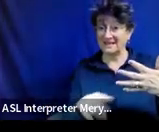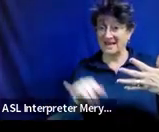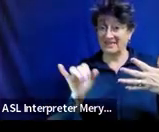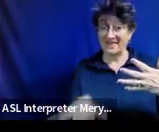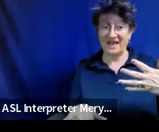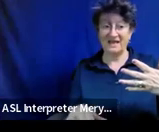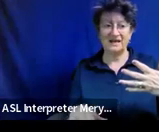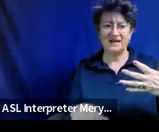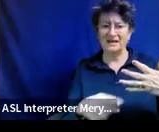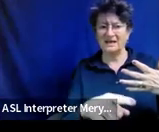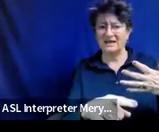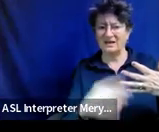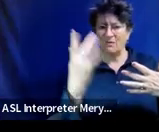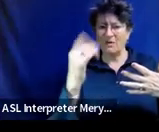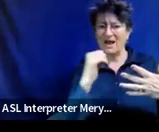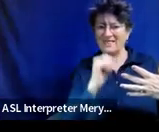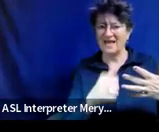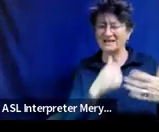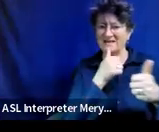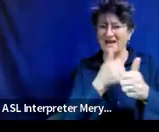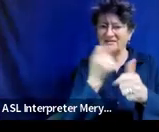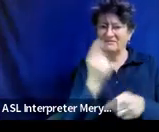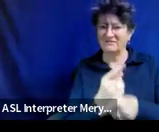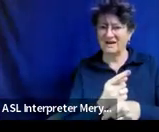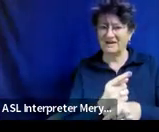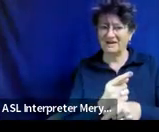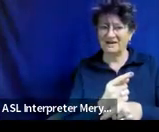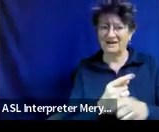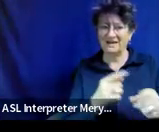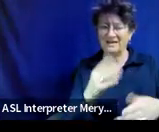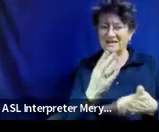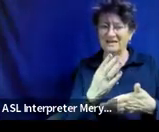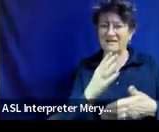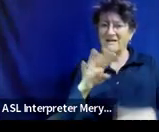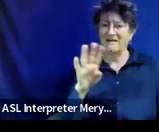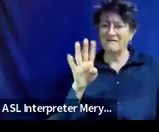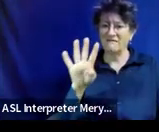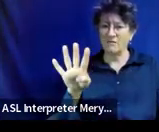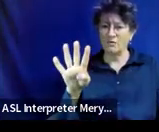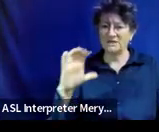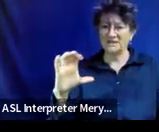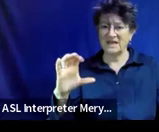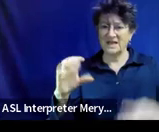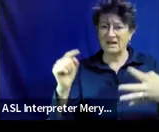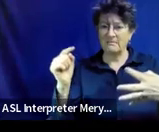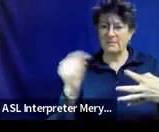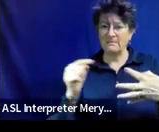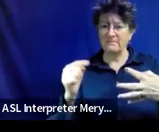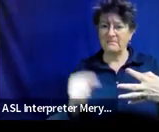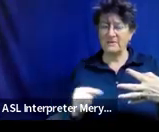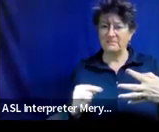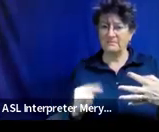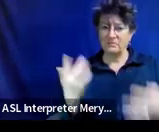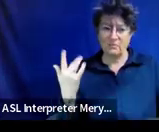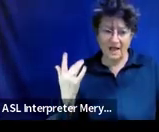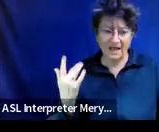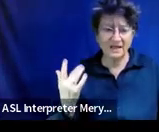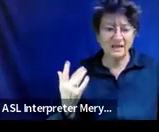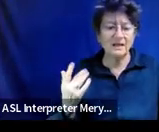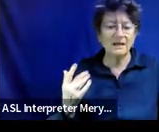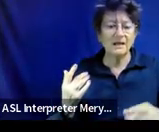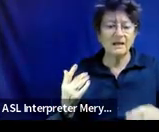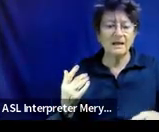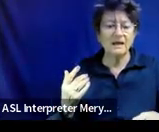that would not be compliant for section 4C of academic performance. Yes, that's exactly right.